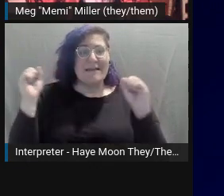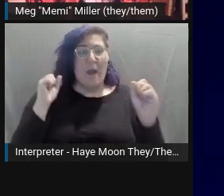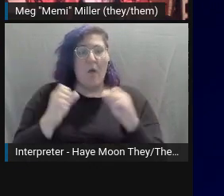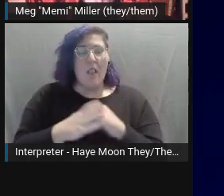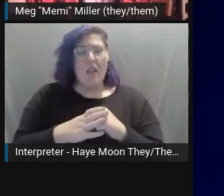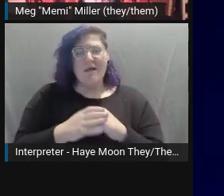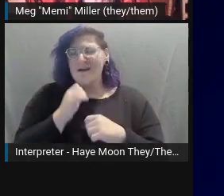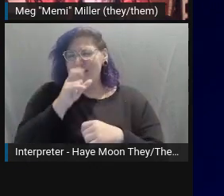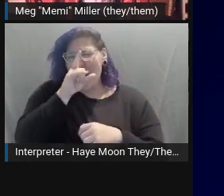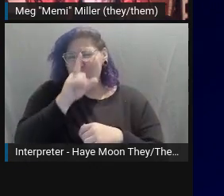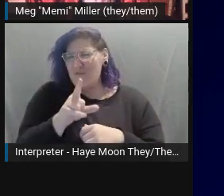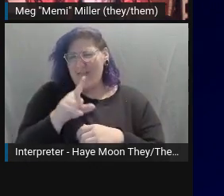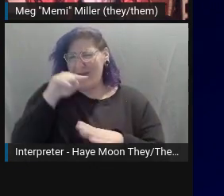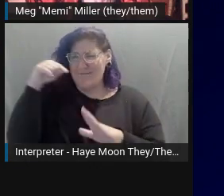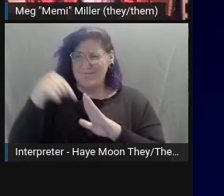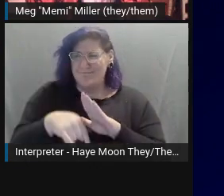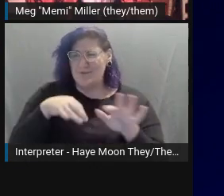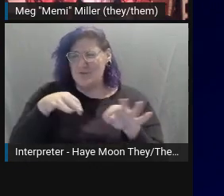no alt text at all.